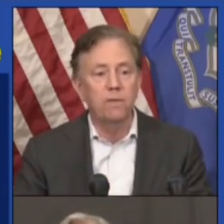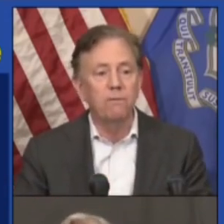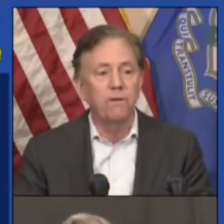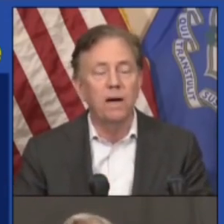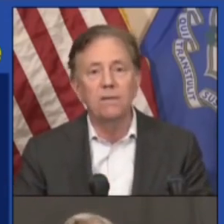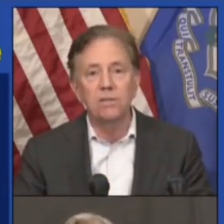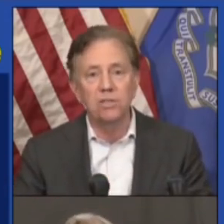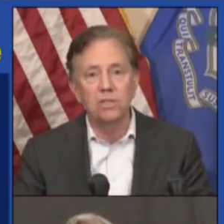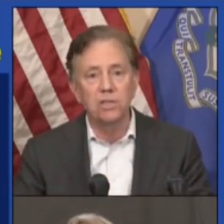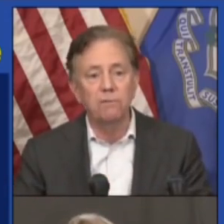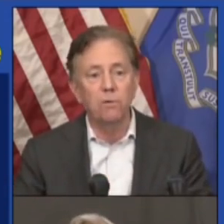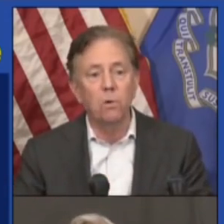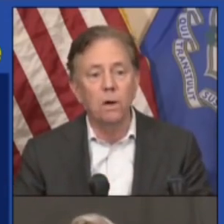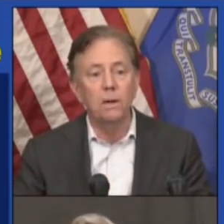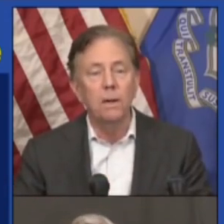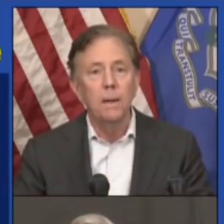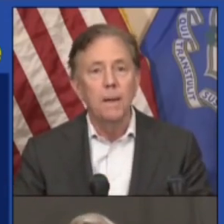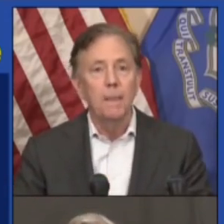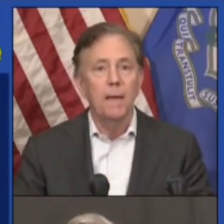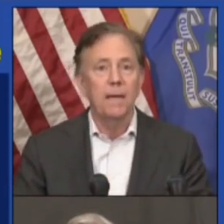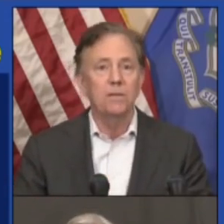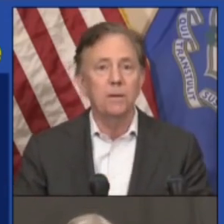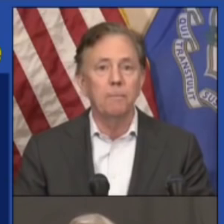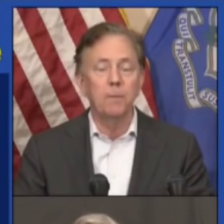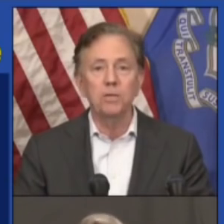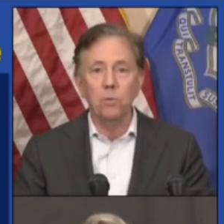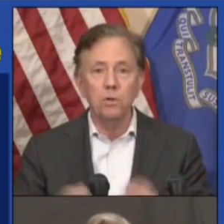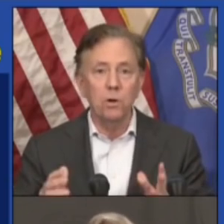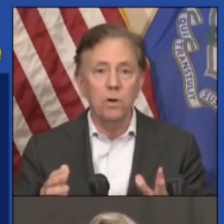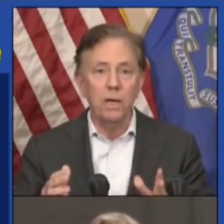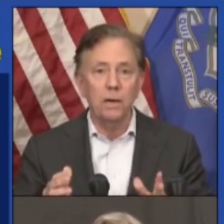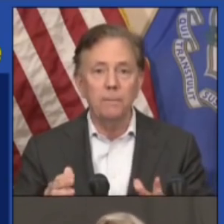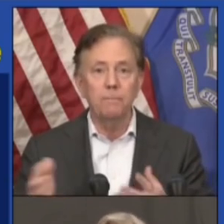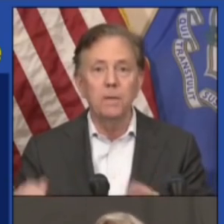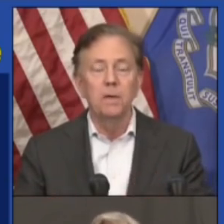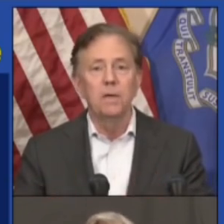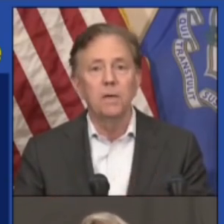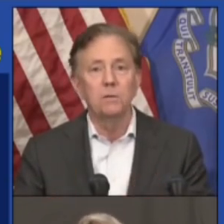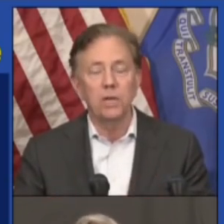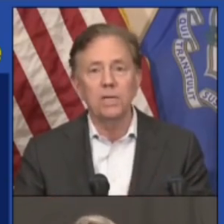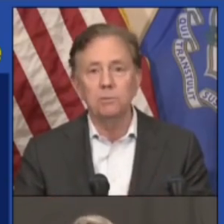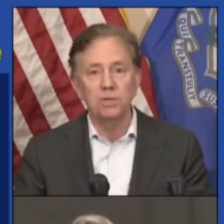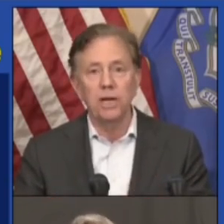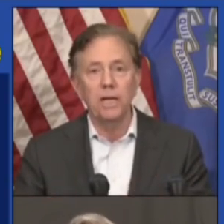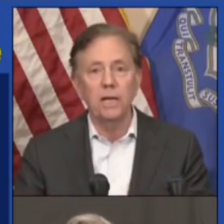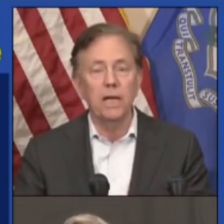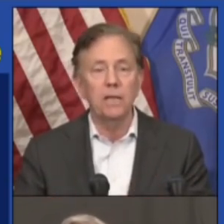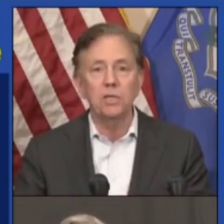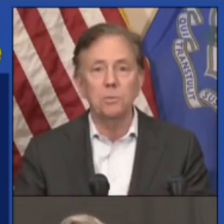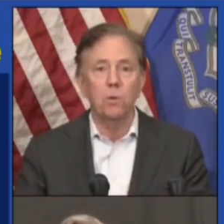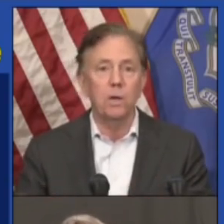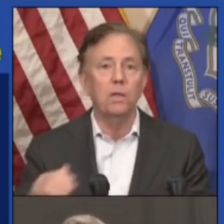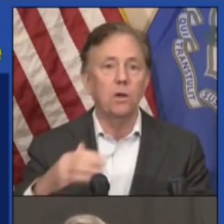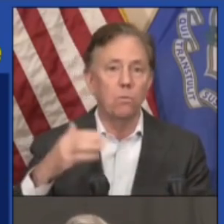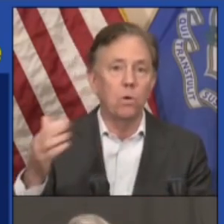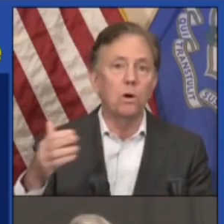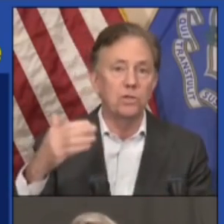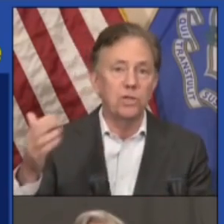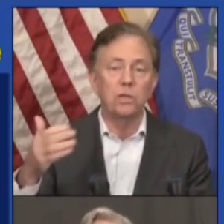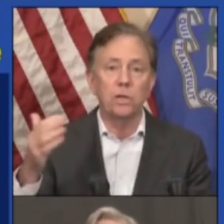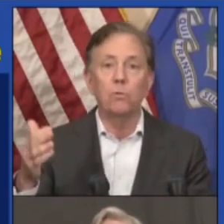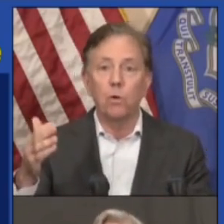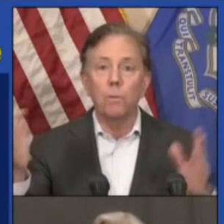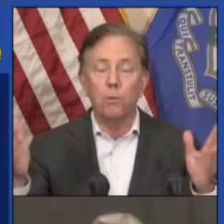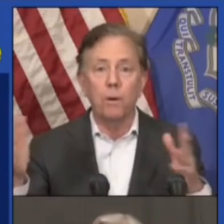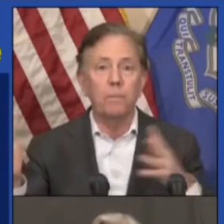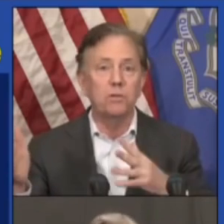55 to 64. And it's worth noting, you know, Josh was checking again this morning. There were